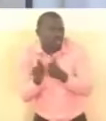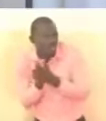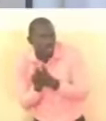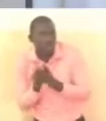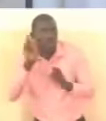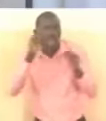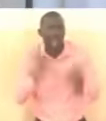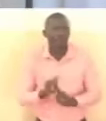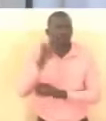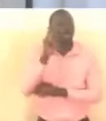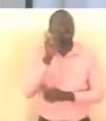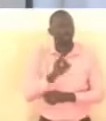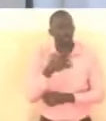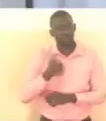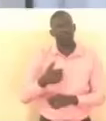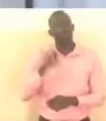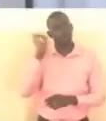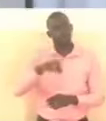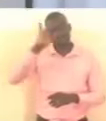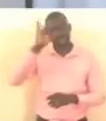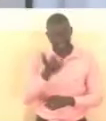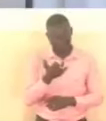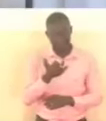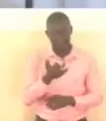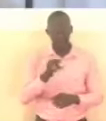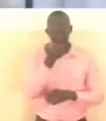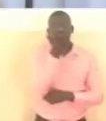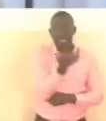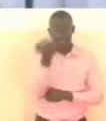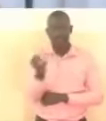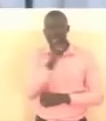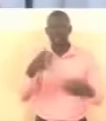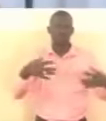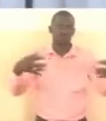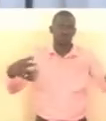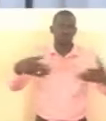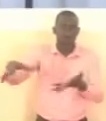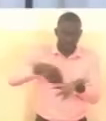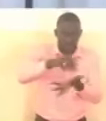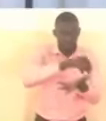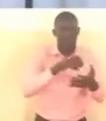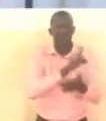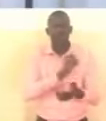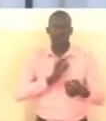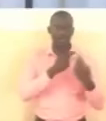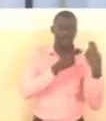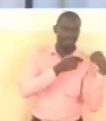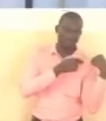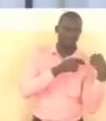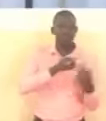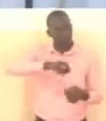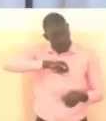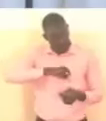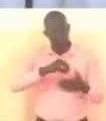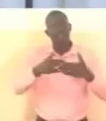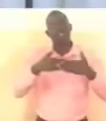with god but we must admit that individually and collectively we are responsible for our actions